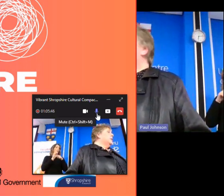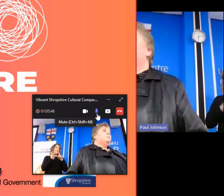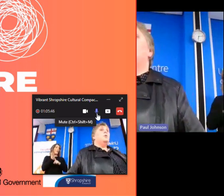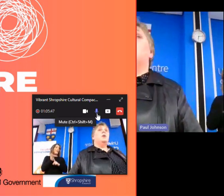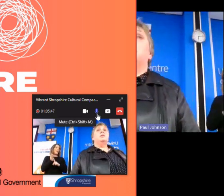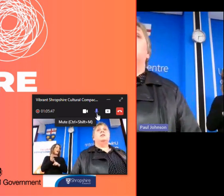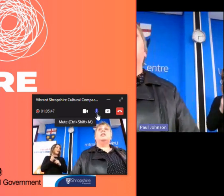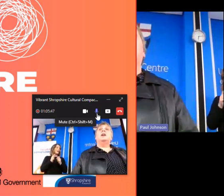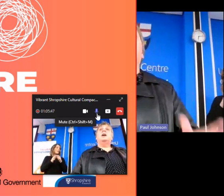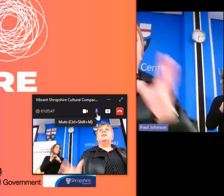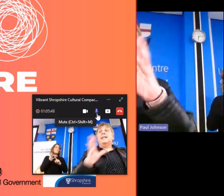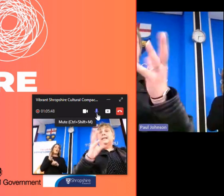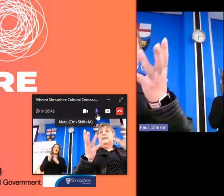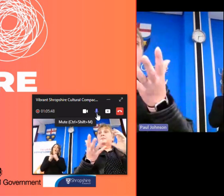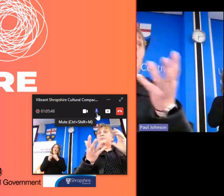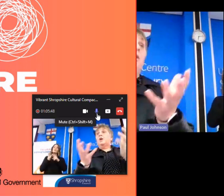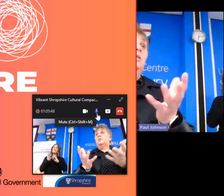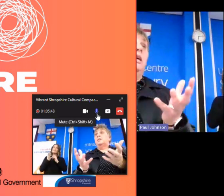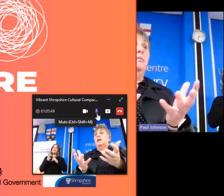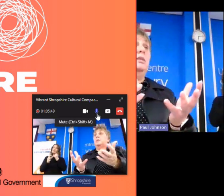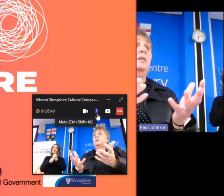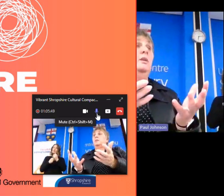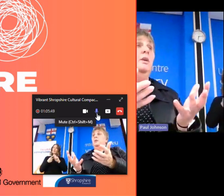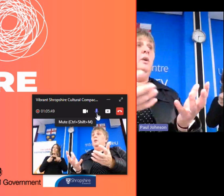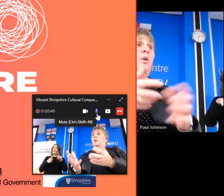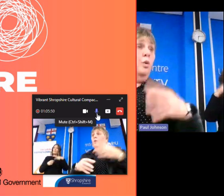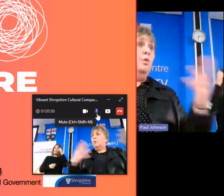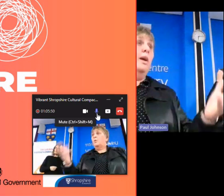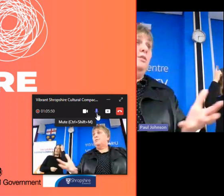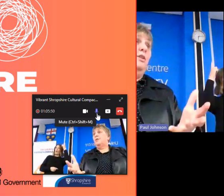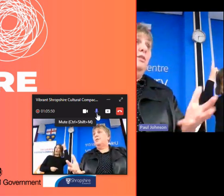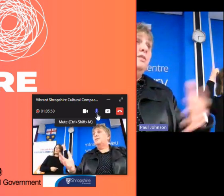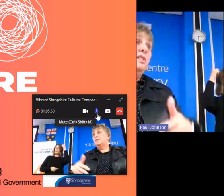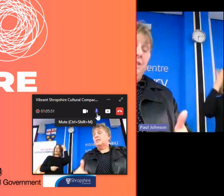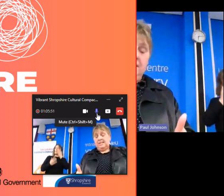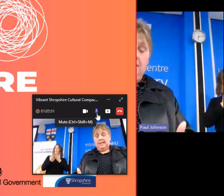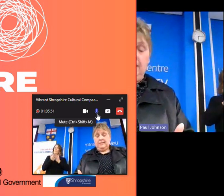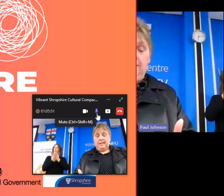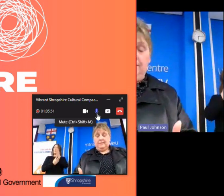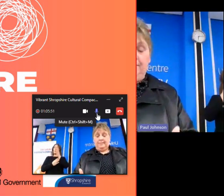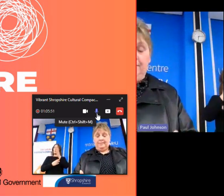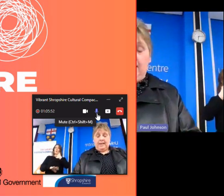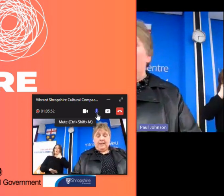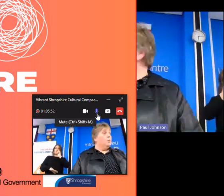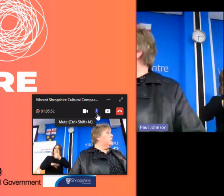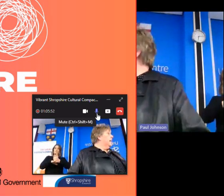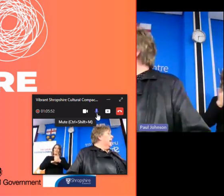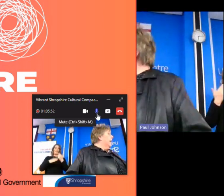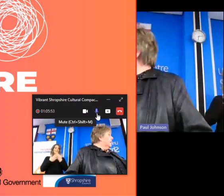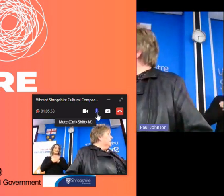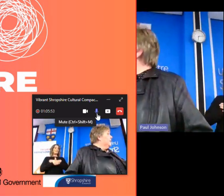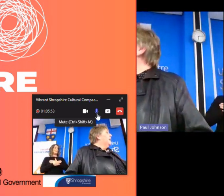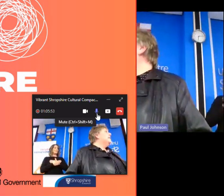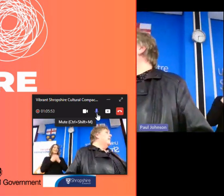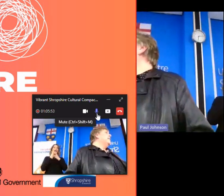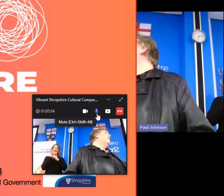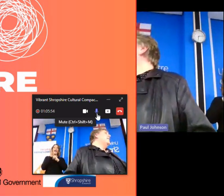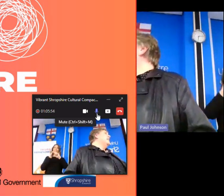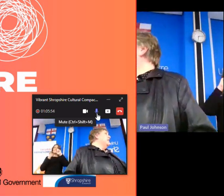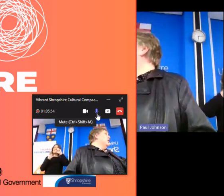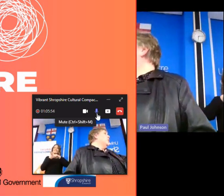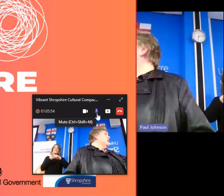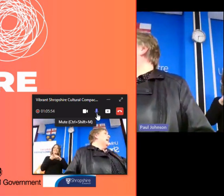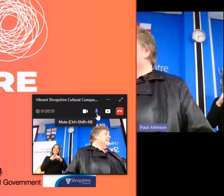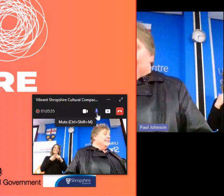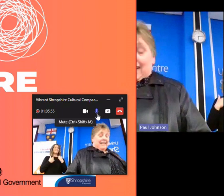because paul gossage has taken this from a concept all the way through to this evening i want to thank alice it's very